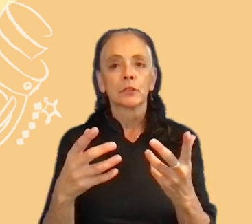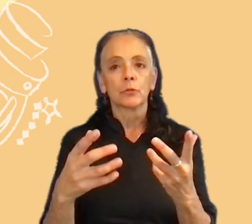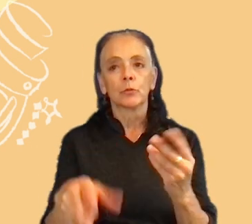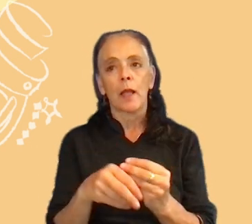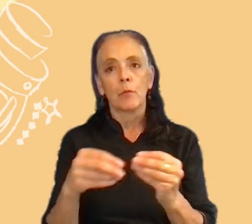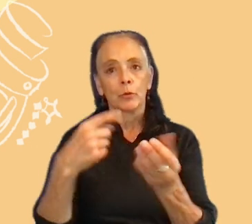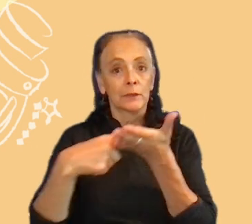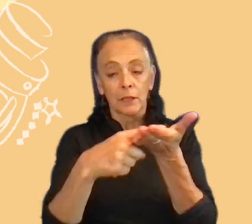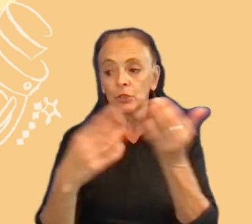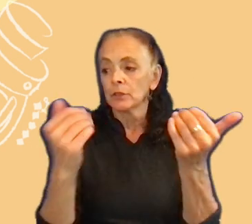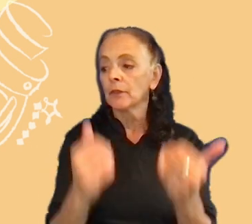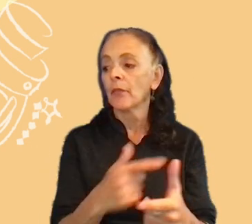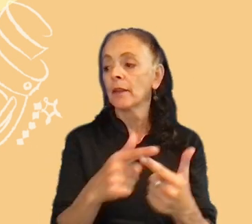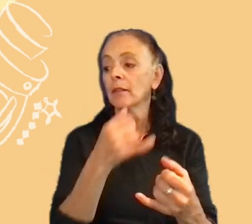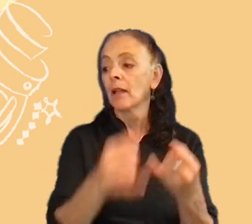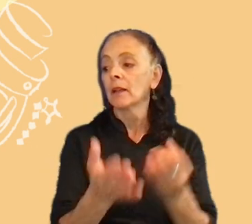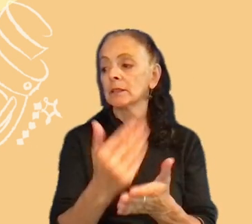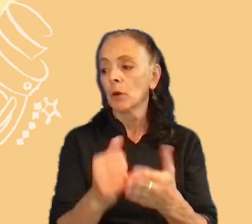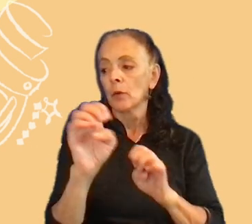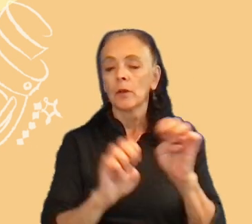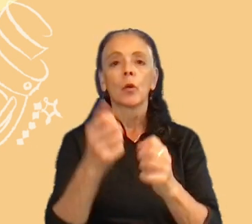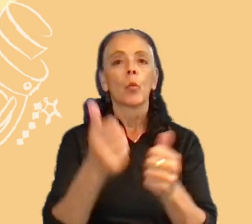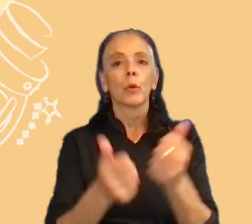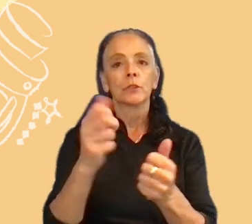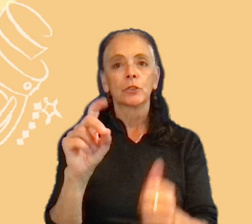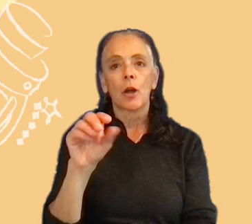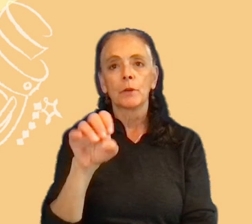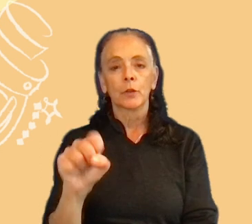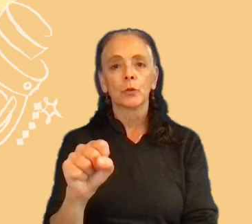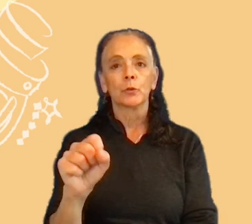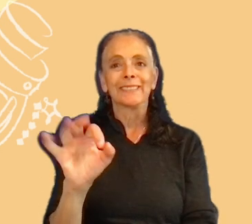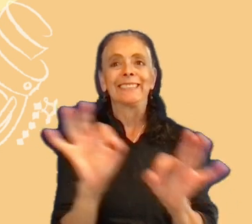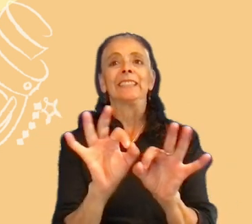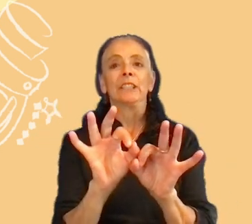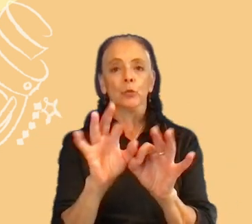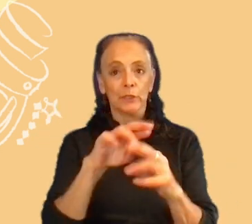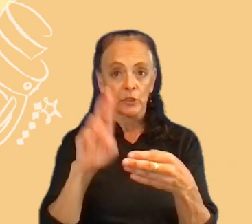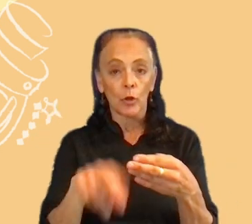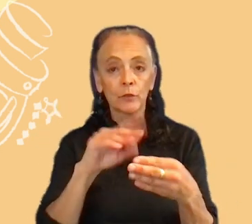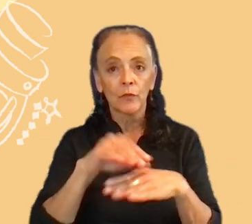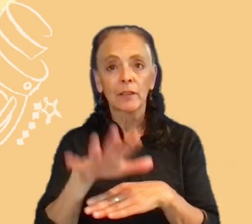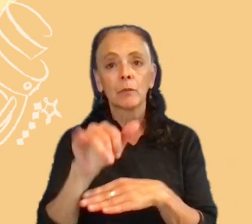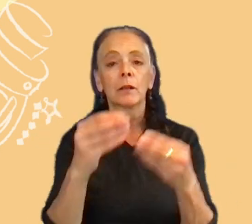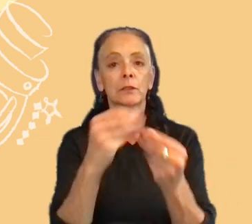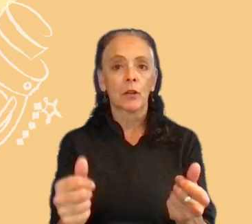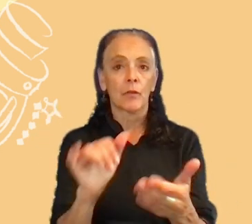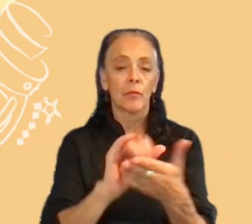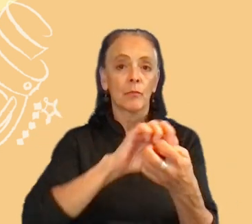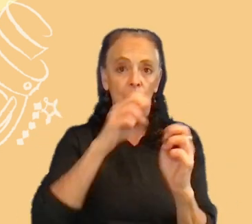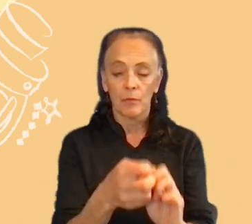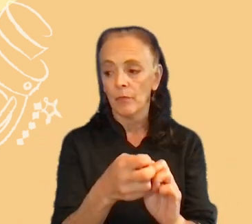And in the last part, the team evaluated which Domino's key results were affected by solving that problem.